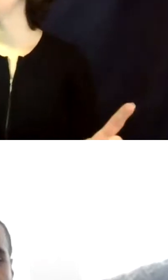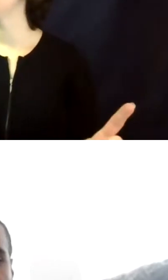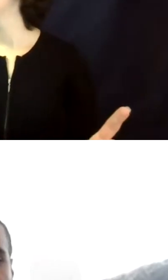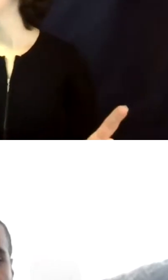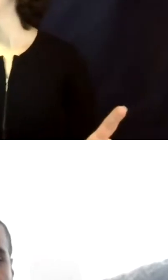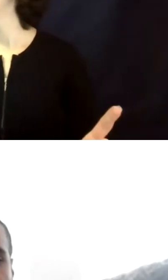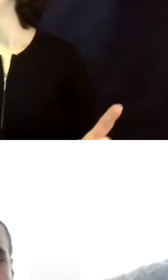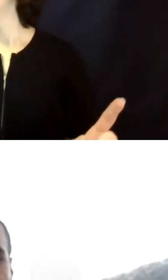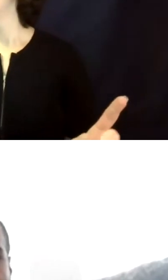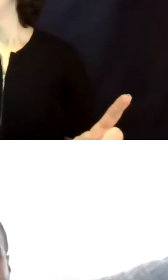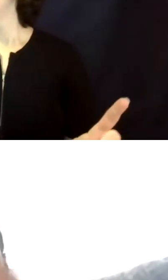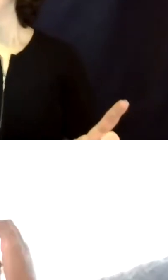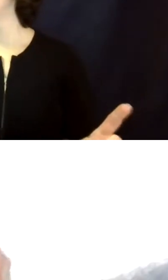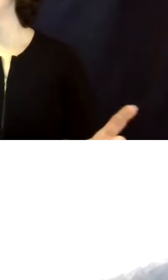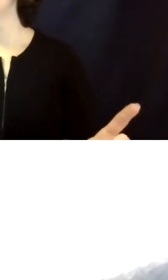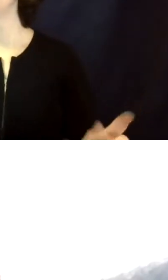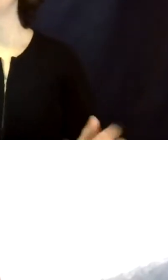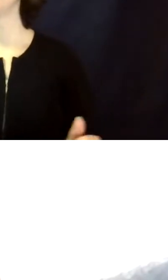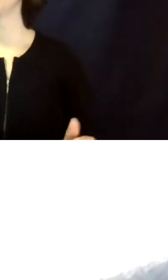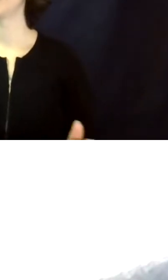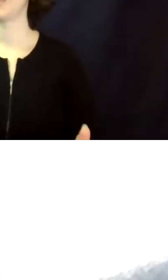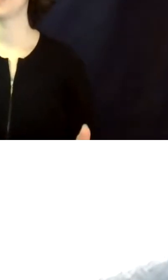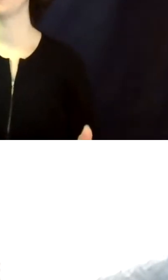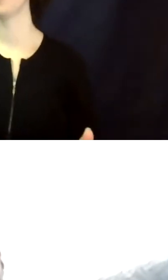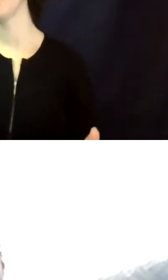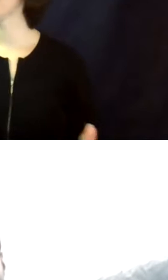it, it, that pertains more to, um,